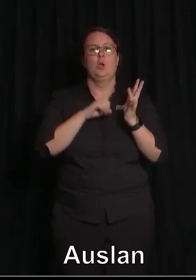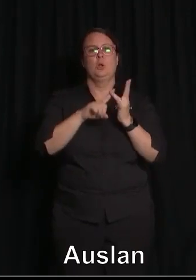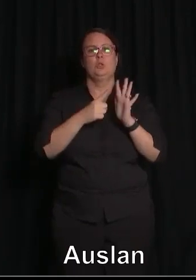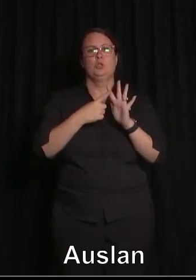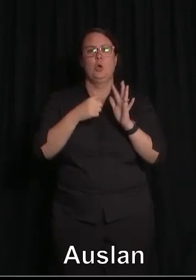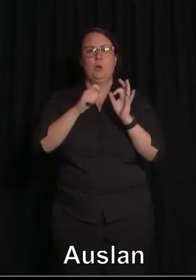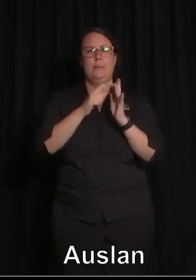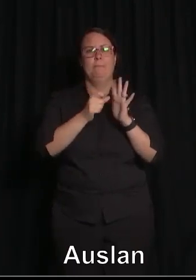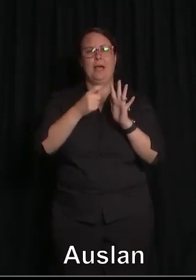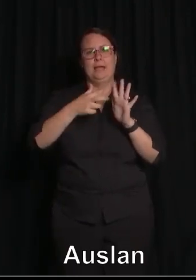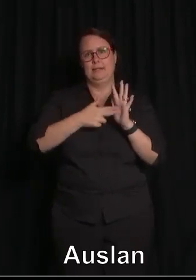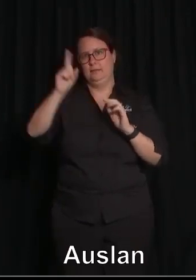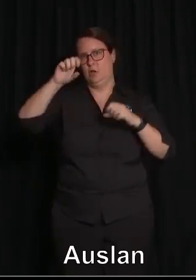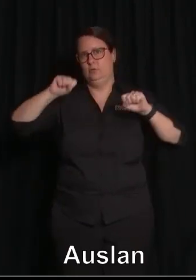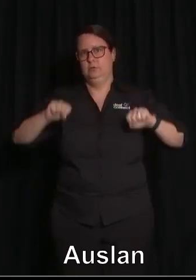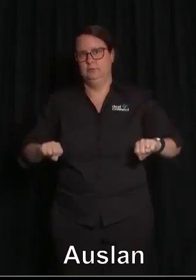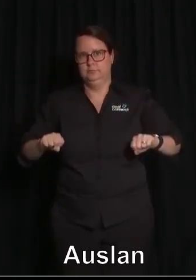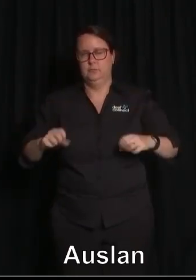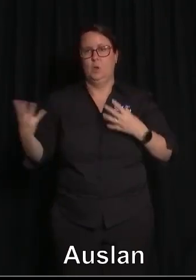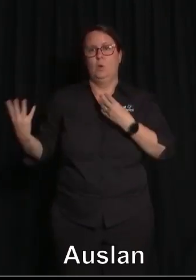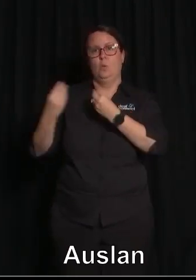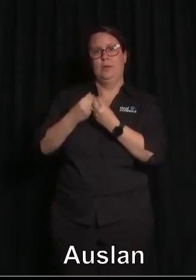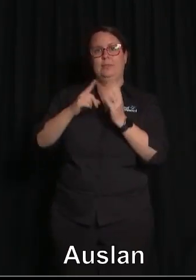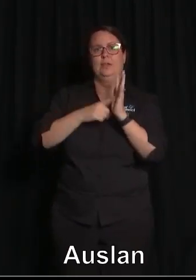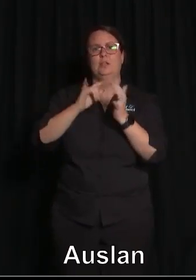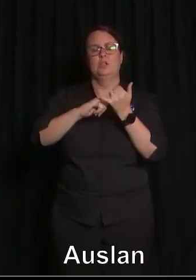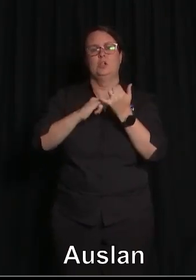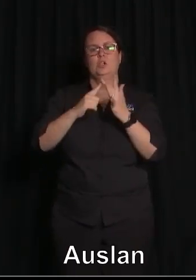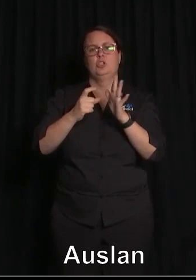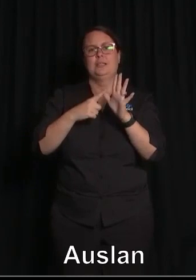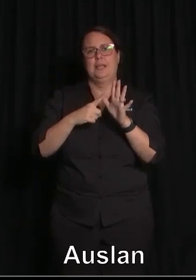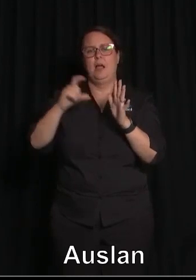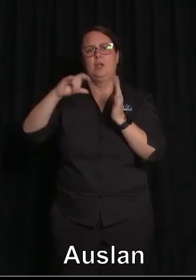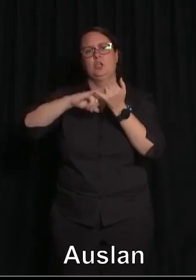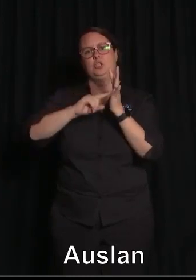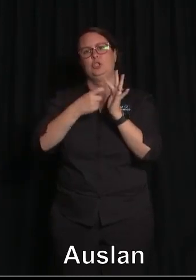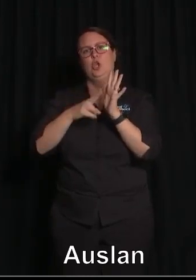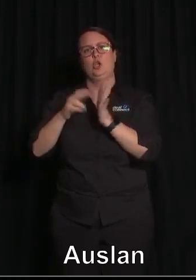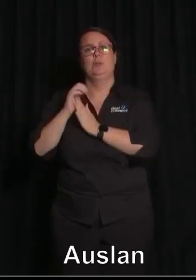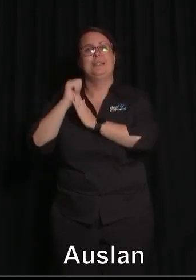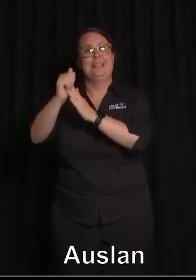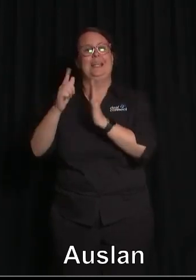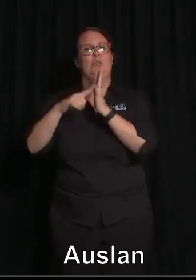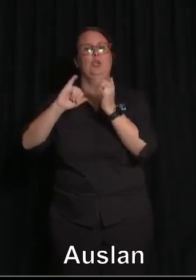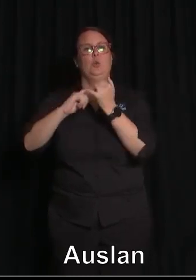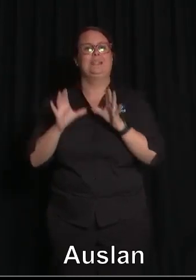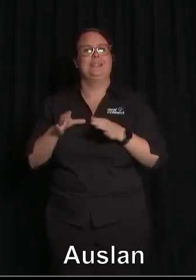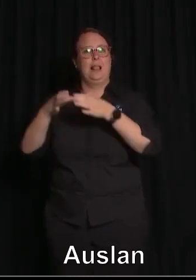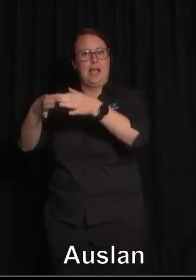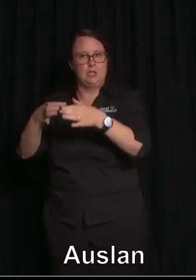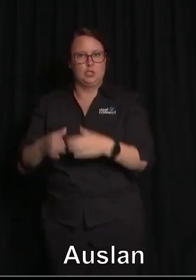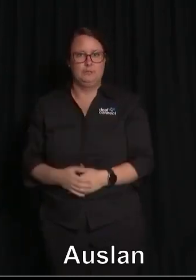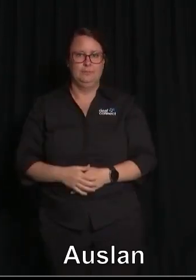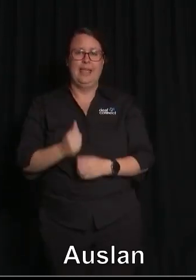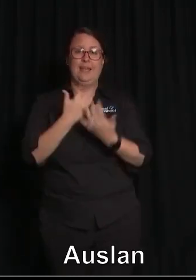and serve with Special Envoy Jessica Stern, who is leading the U.S. delegation and many other colleagues and members of